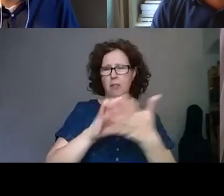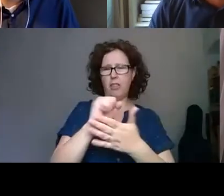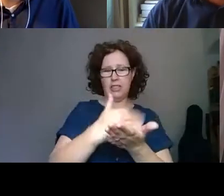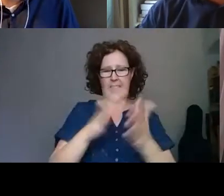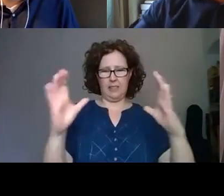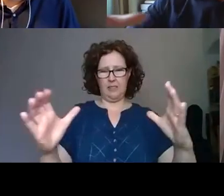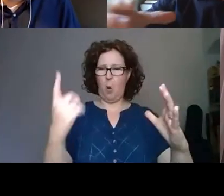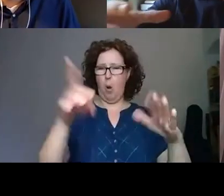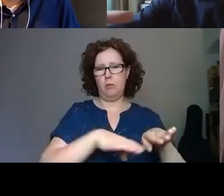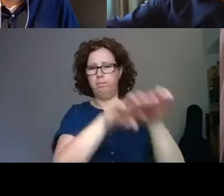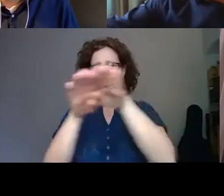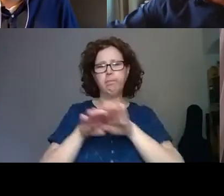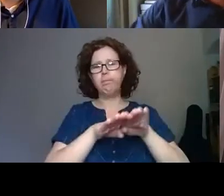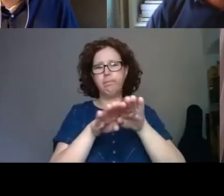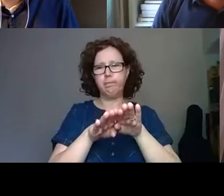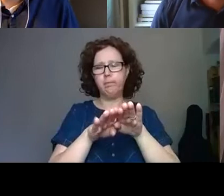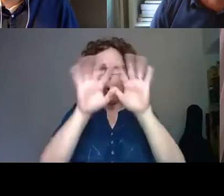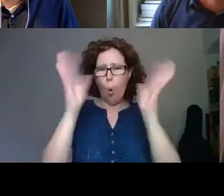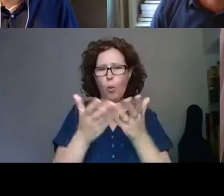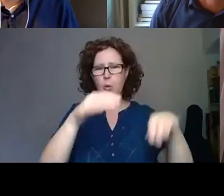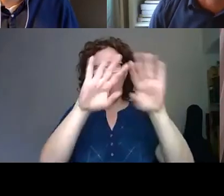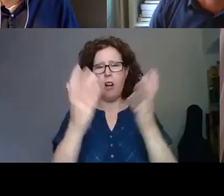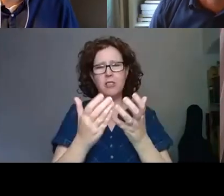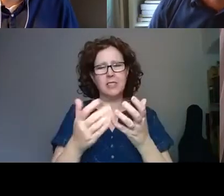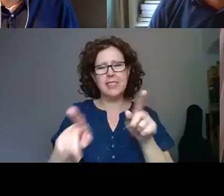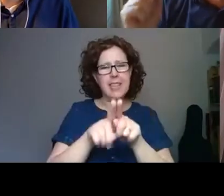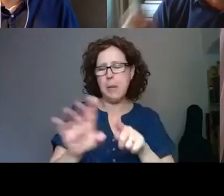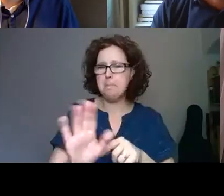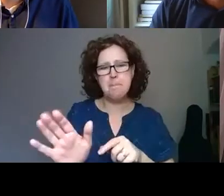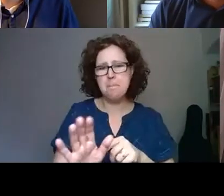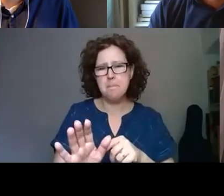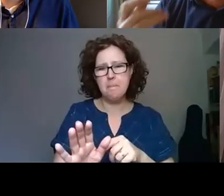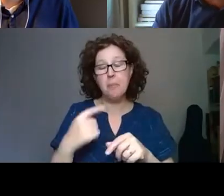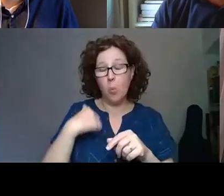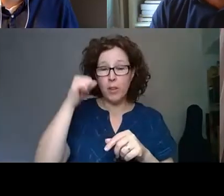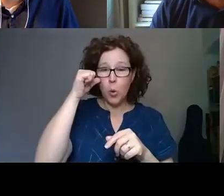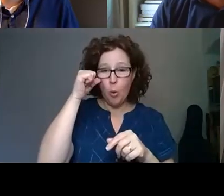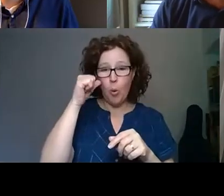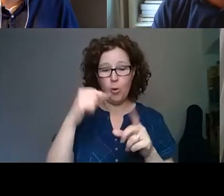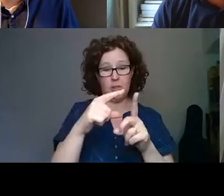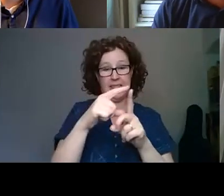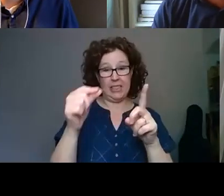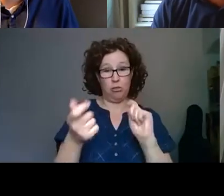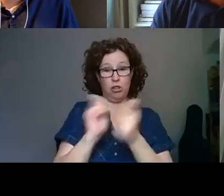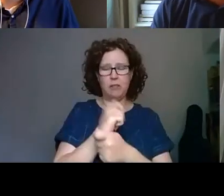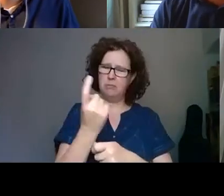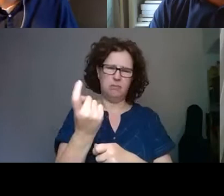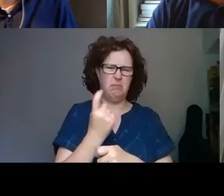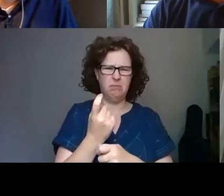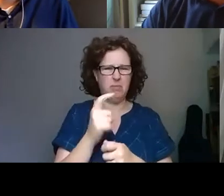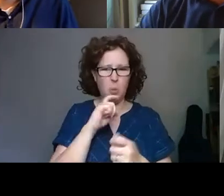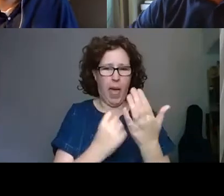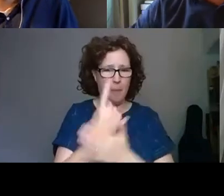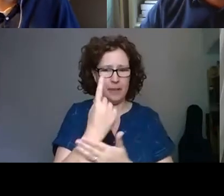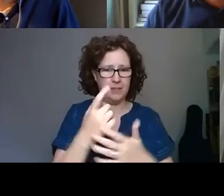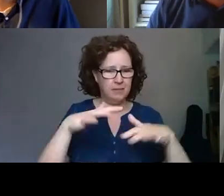see it as one large uniform set of organizations. We know that digital change will happen in the UK,